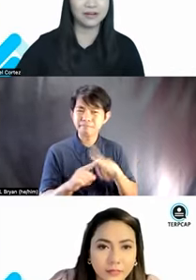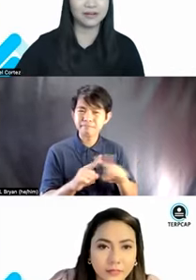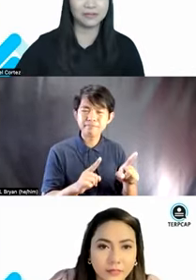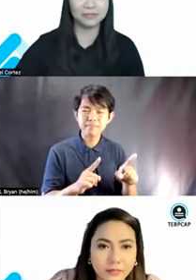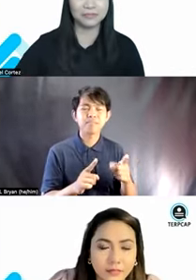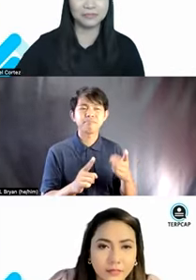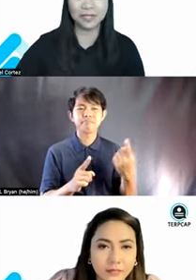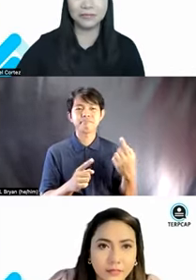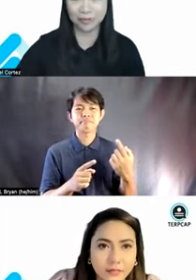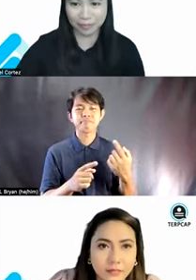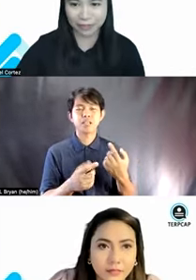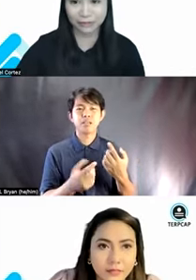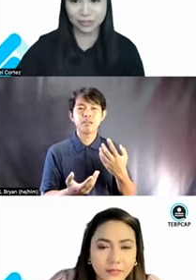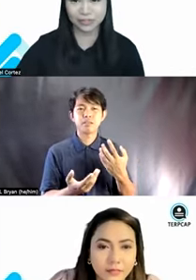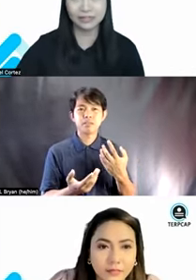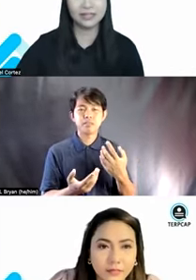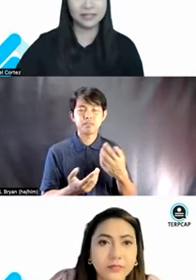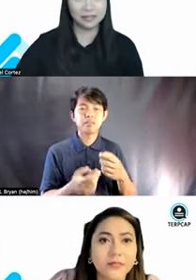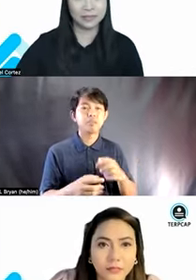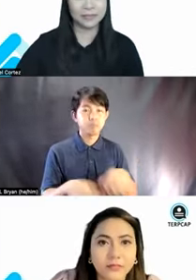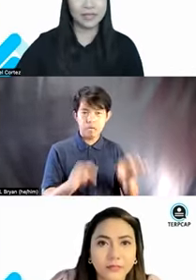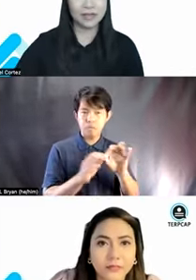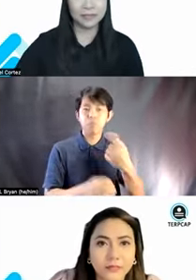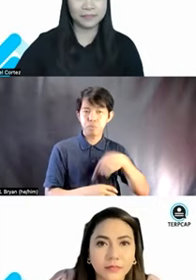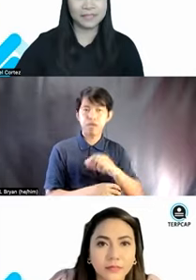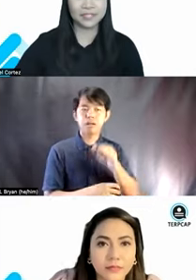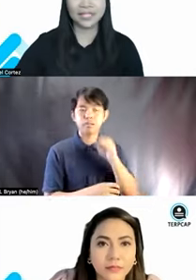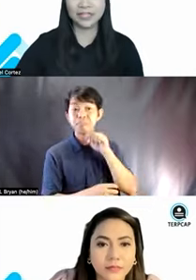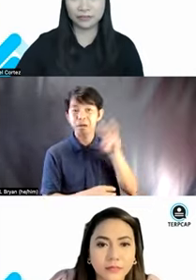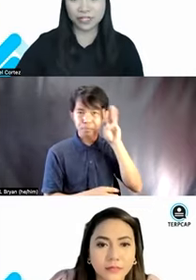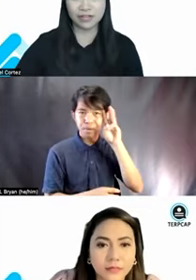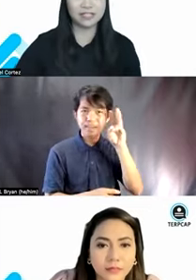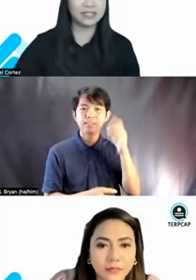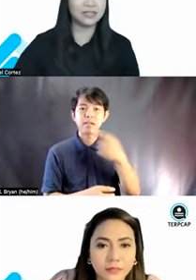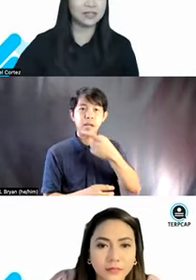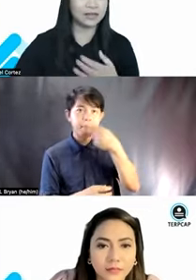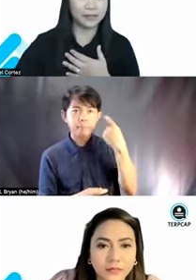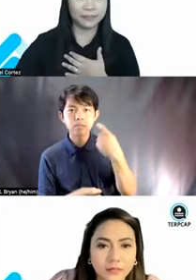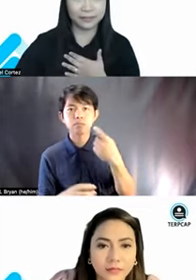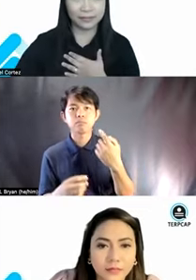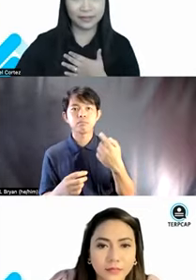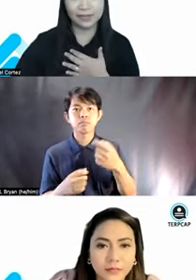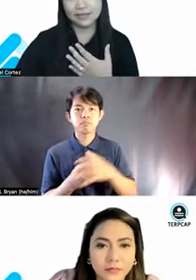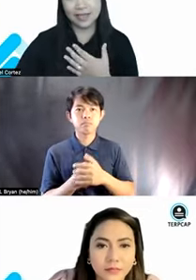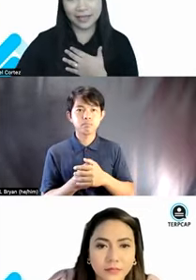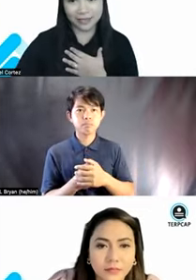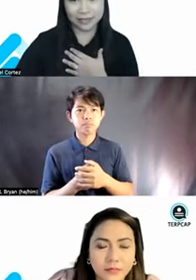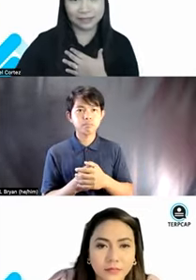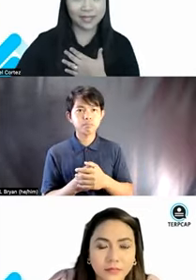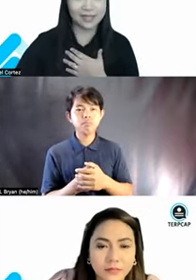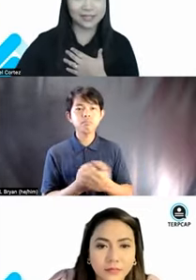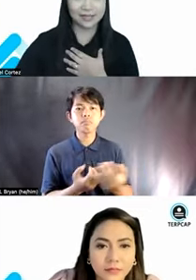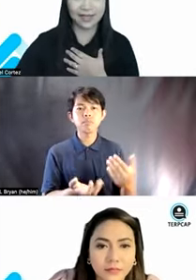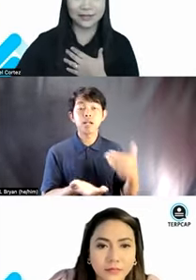least we are being more mindful. Yeah. Because it really differs, honestly, like, um, again,